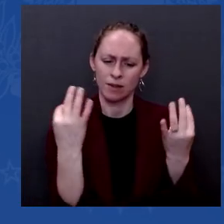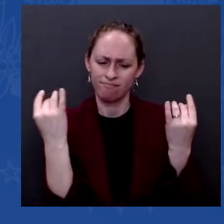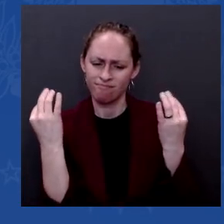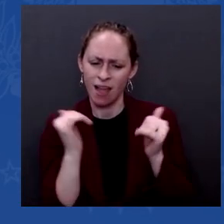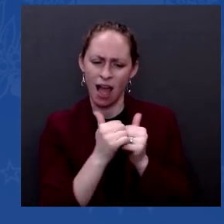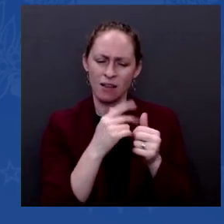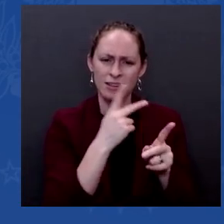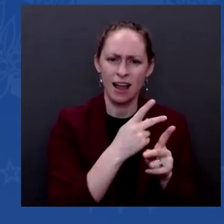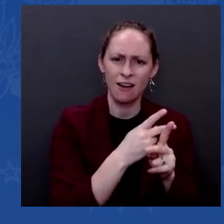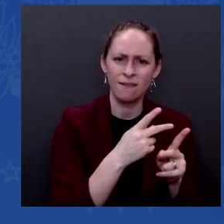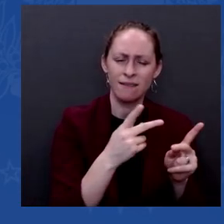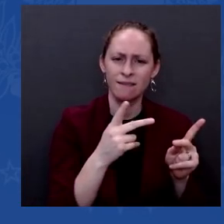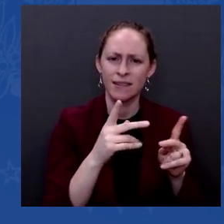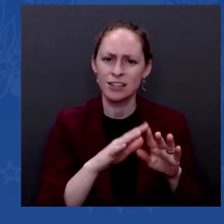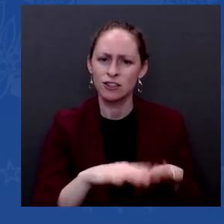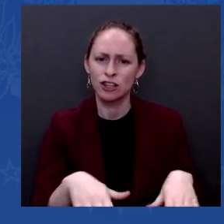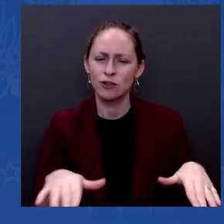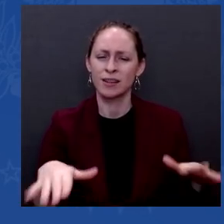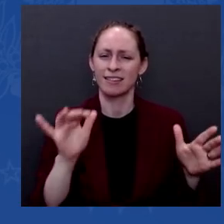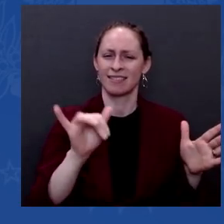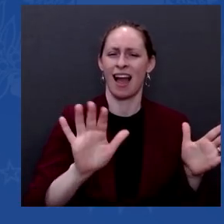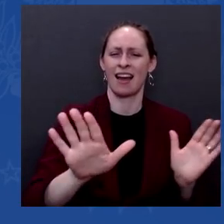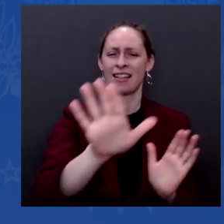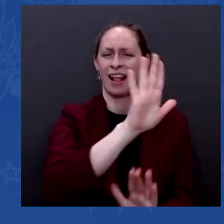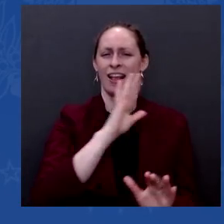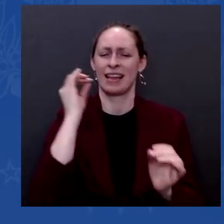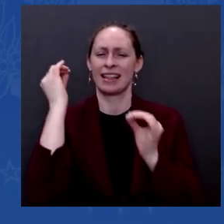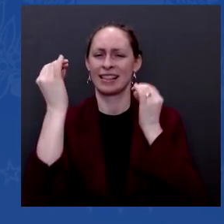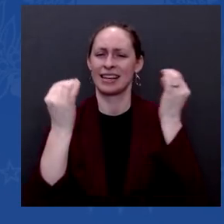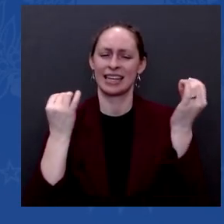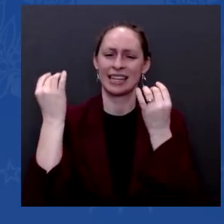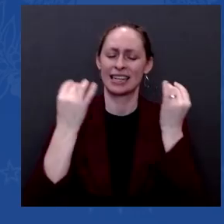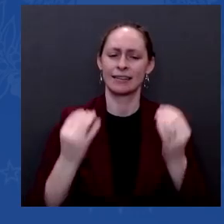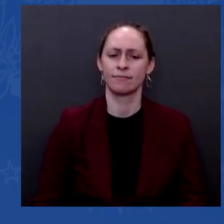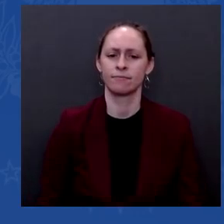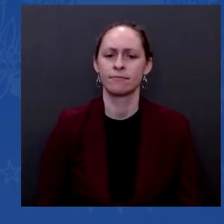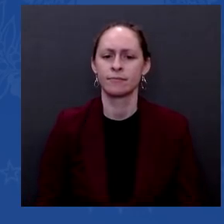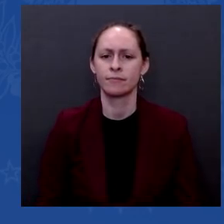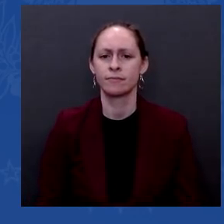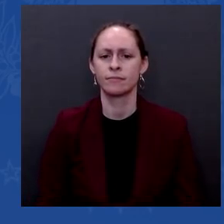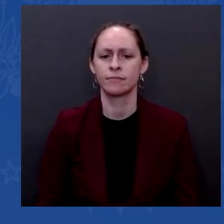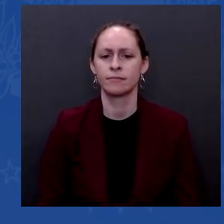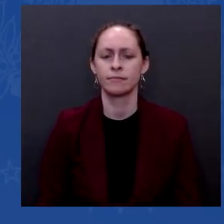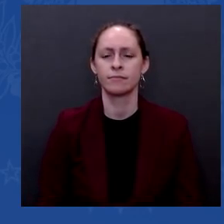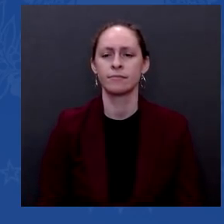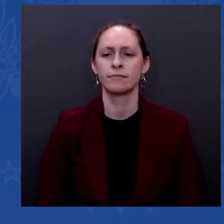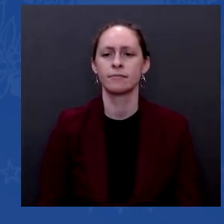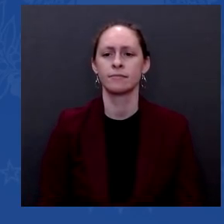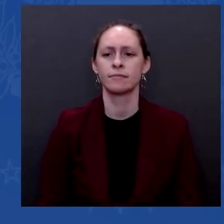has — is becoming much more informed on the —